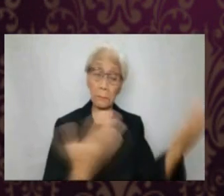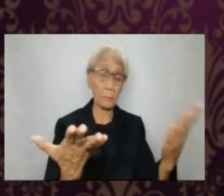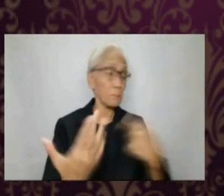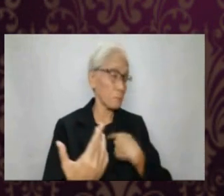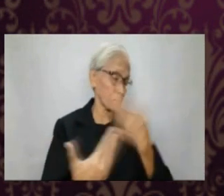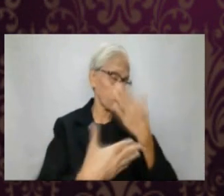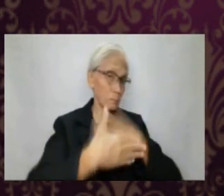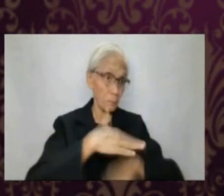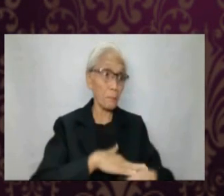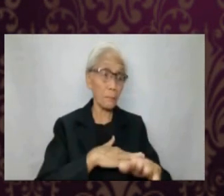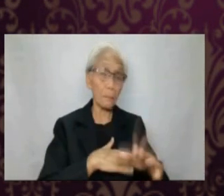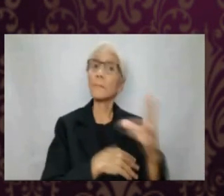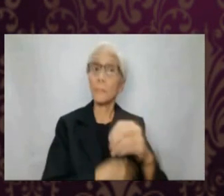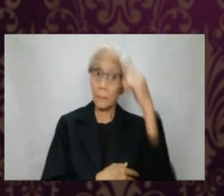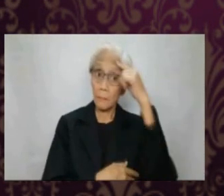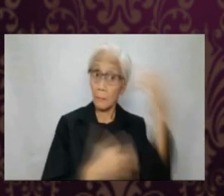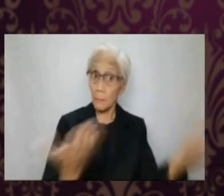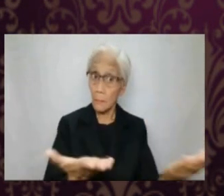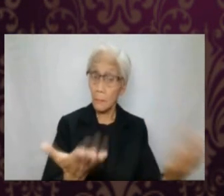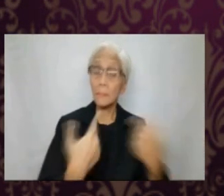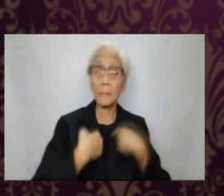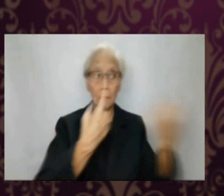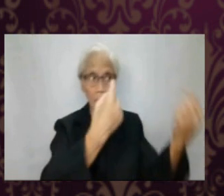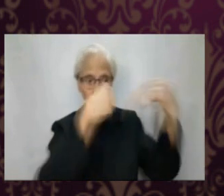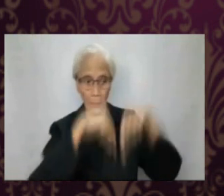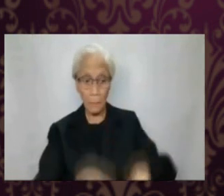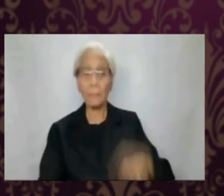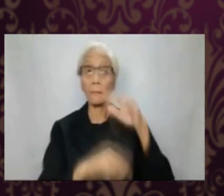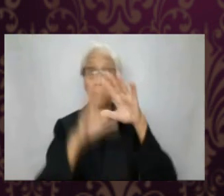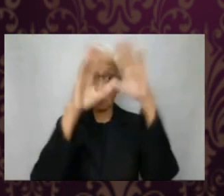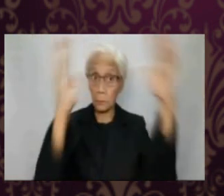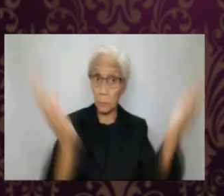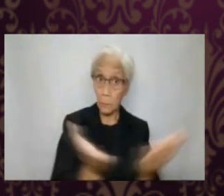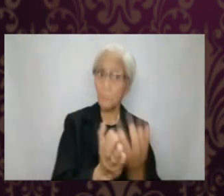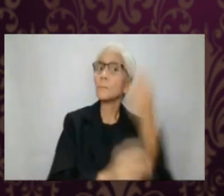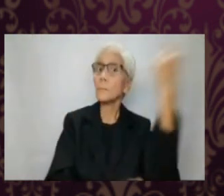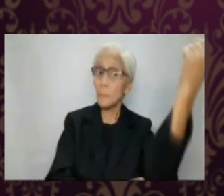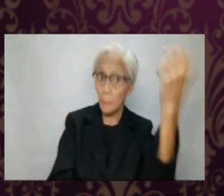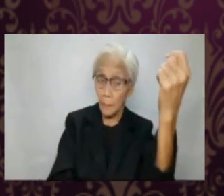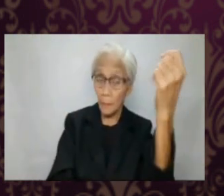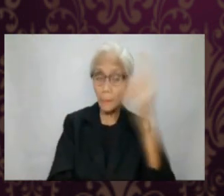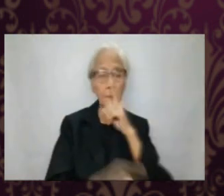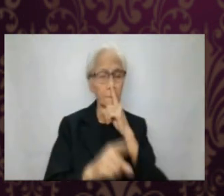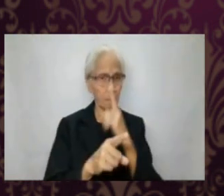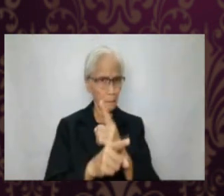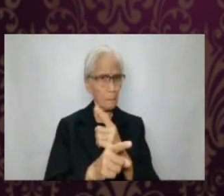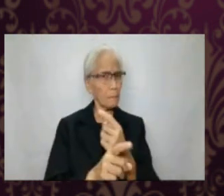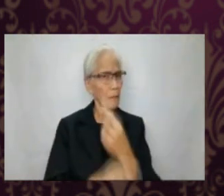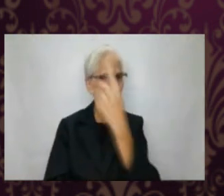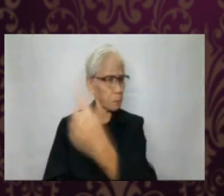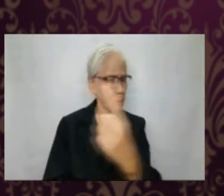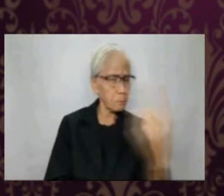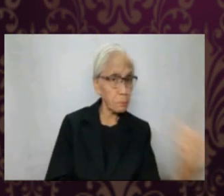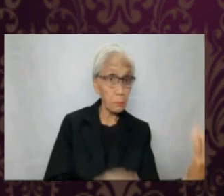Pilate, For this I was born, and for this I came into the world, to testify to the